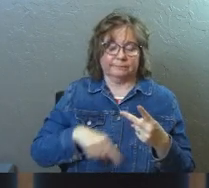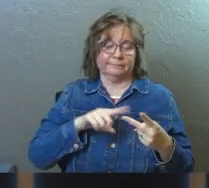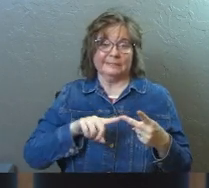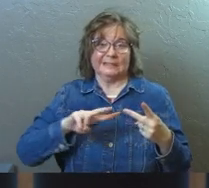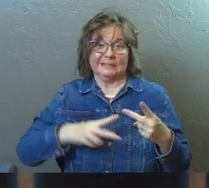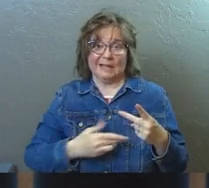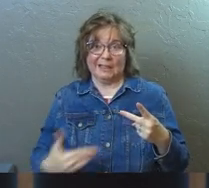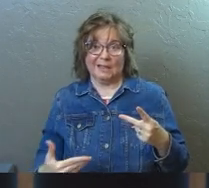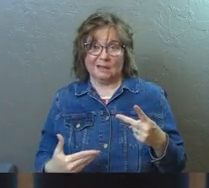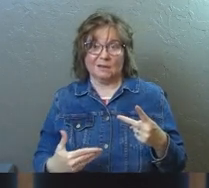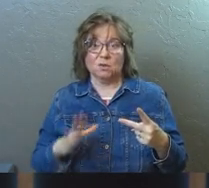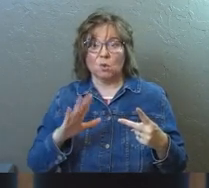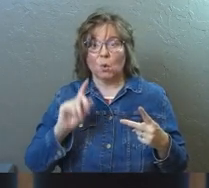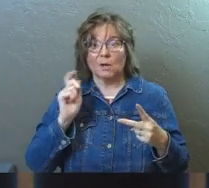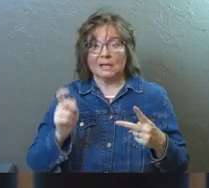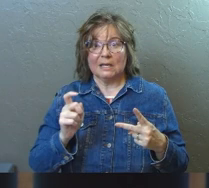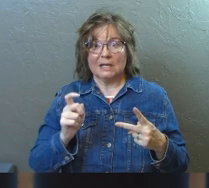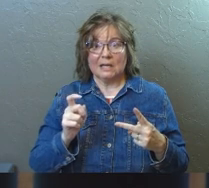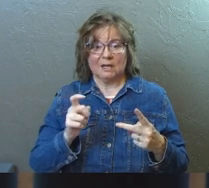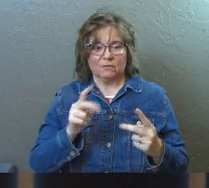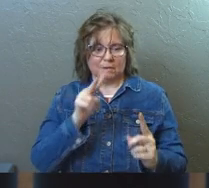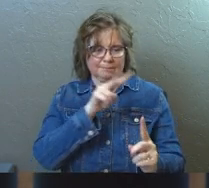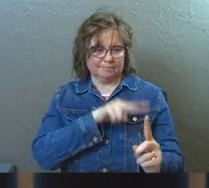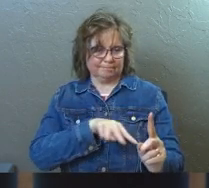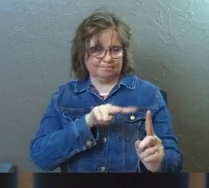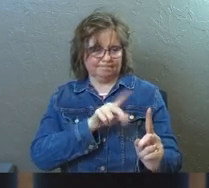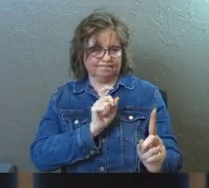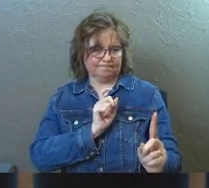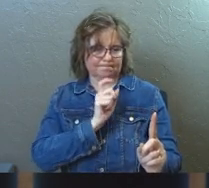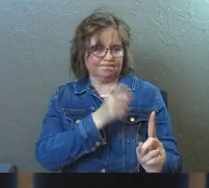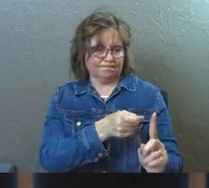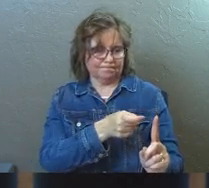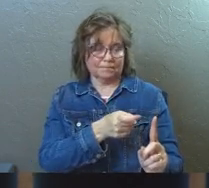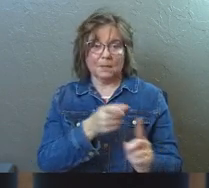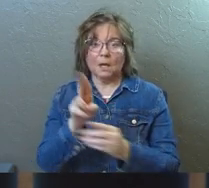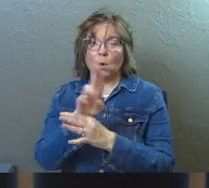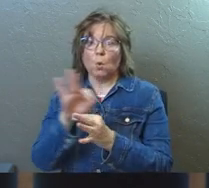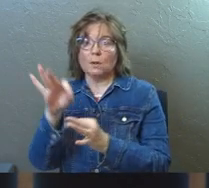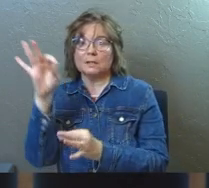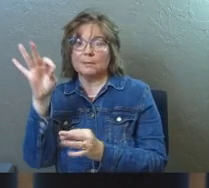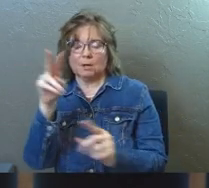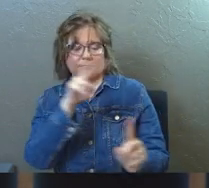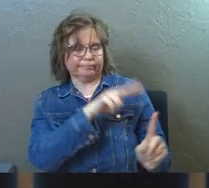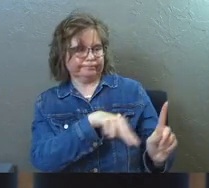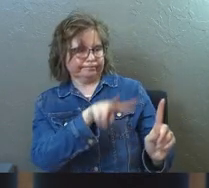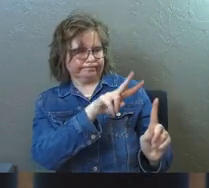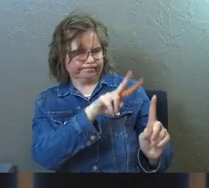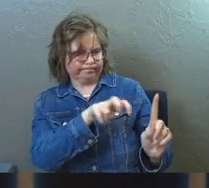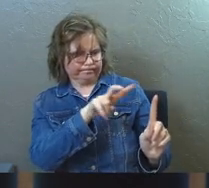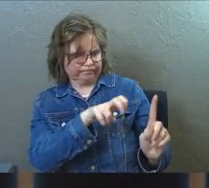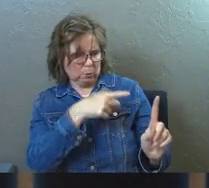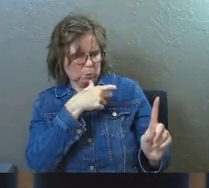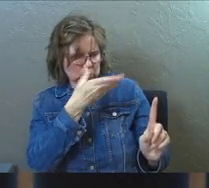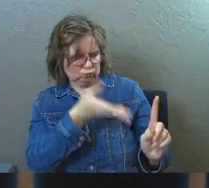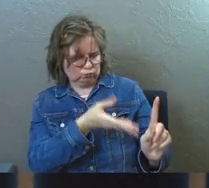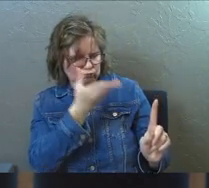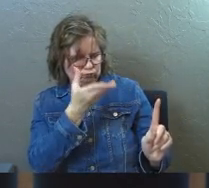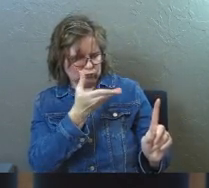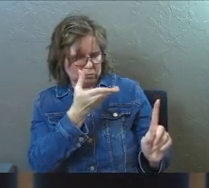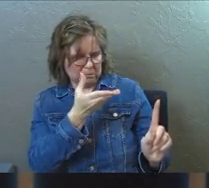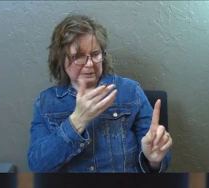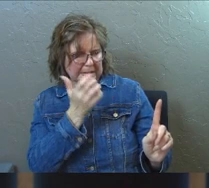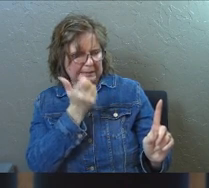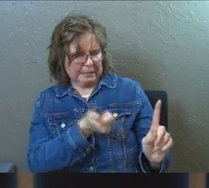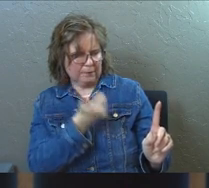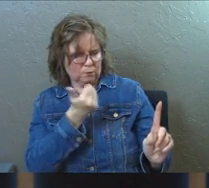says about gifts is that your gift was handpicked for you. It is the one and only spirit who distributes all these gifts. He alone decides which